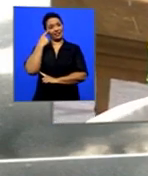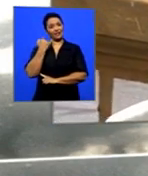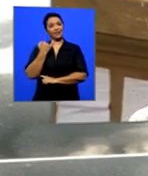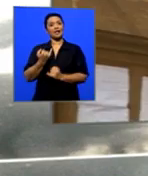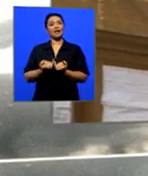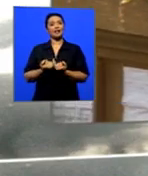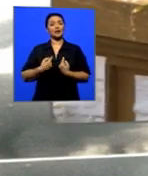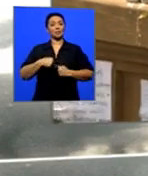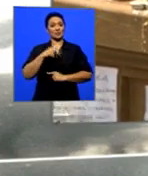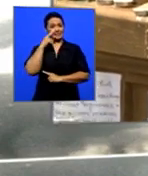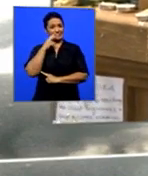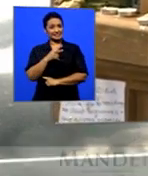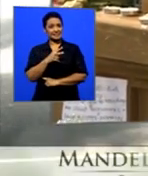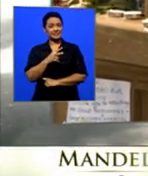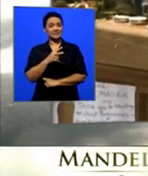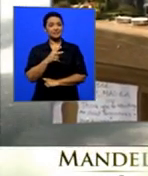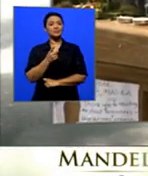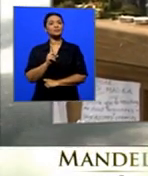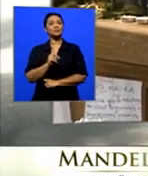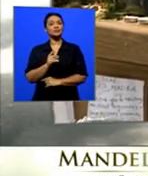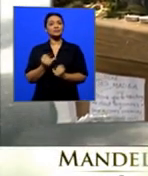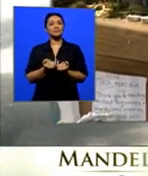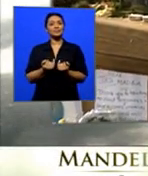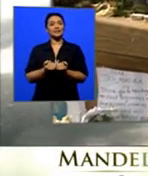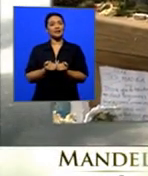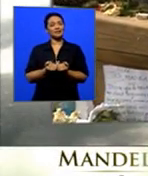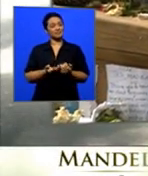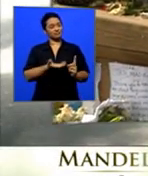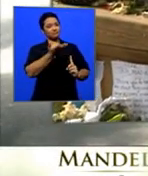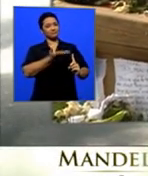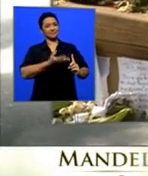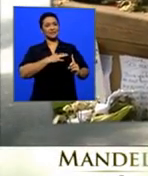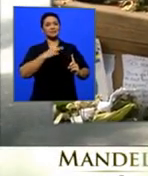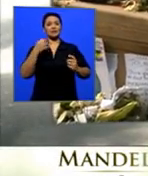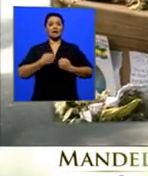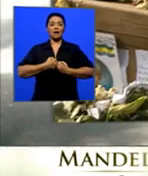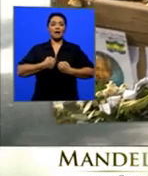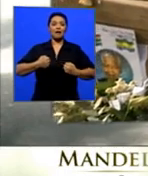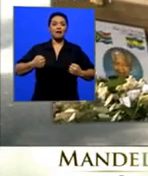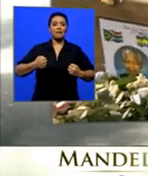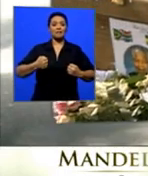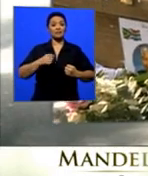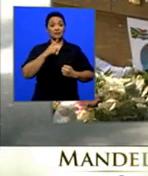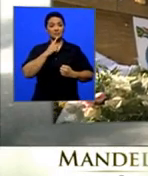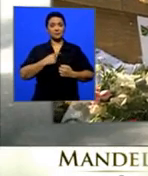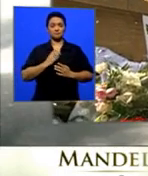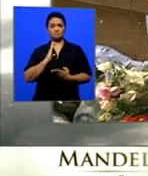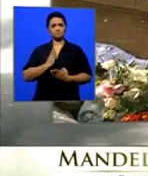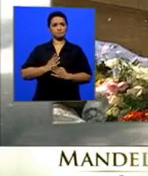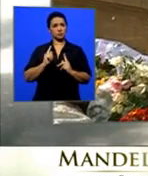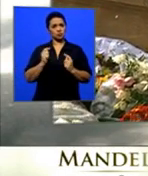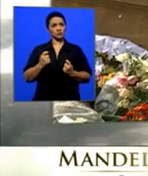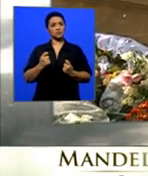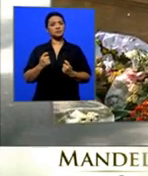what we began to see was just see the pliability of his spirit when it could be stern. And then